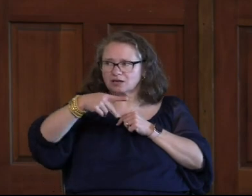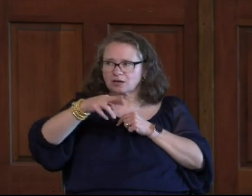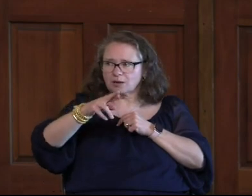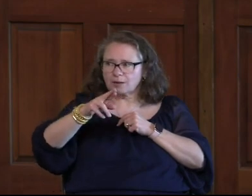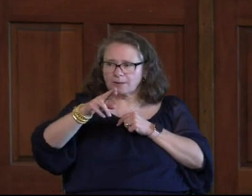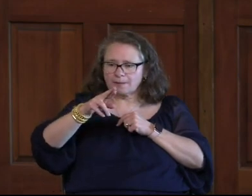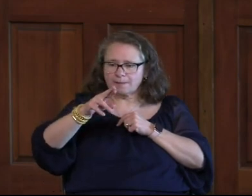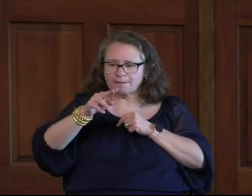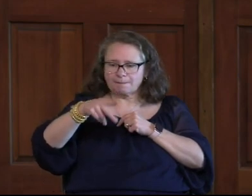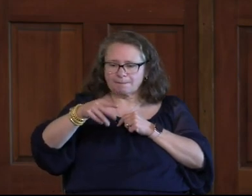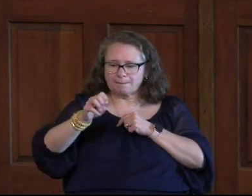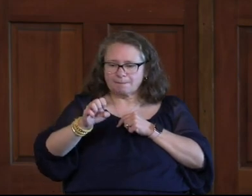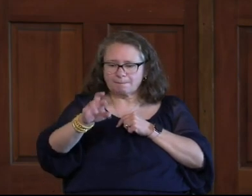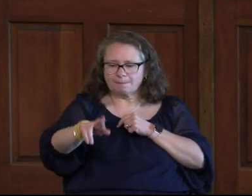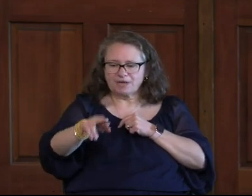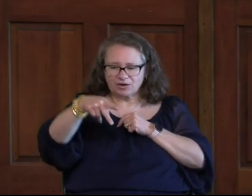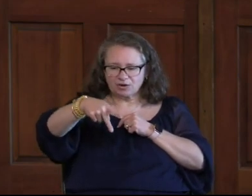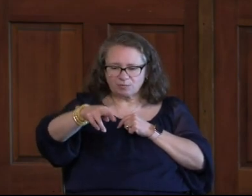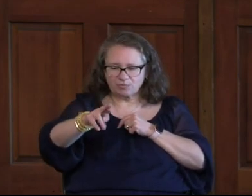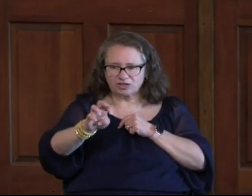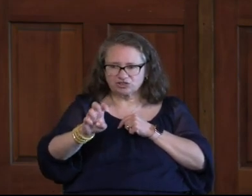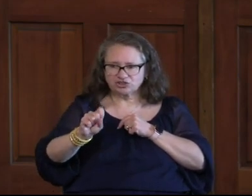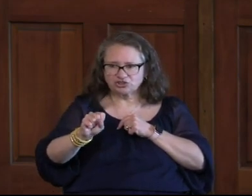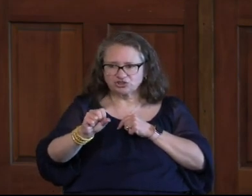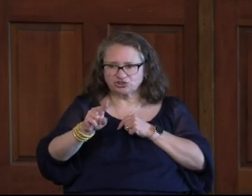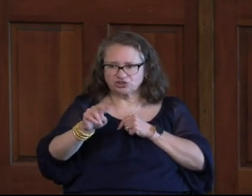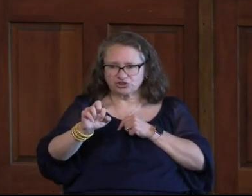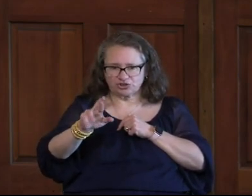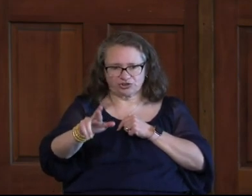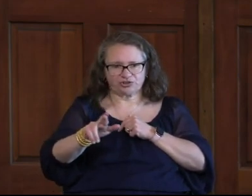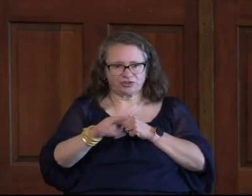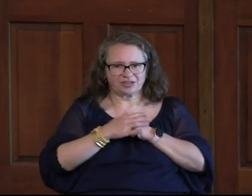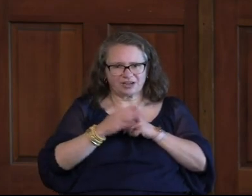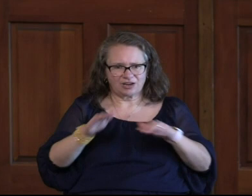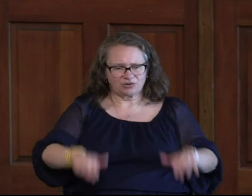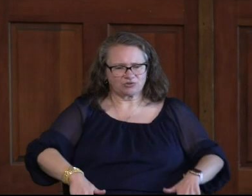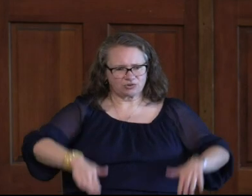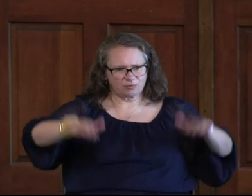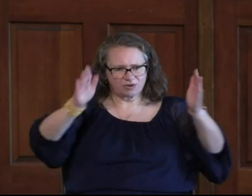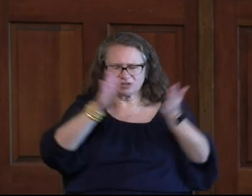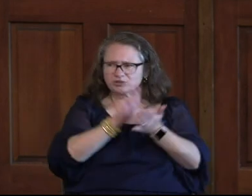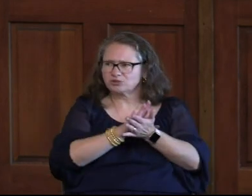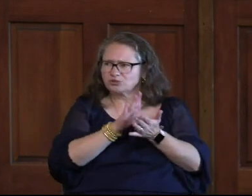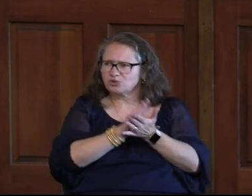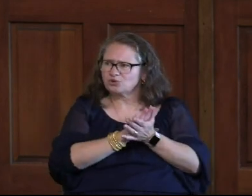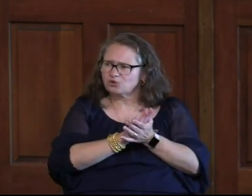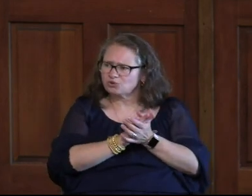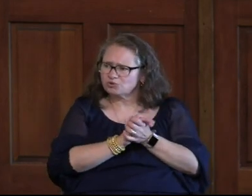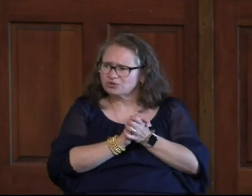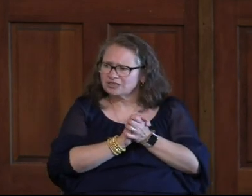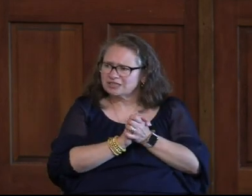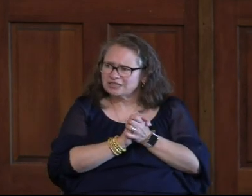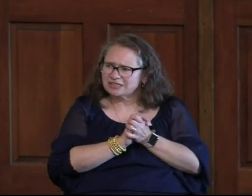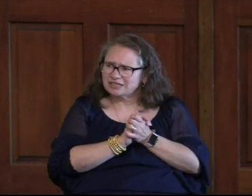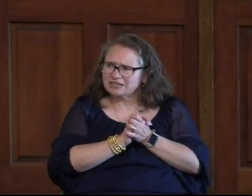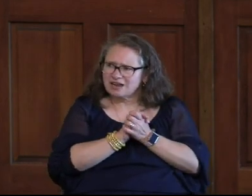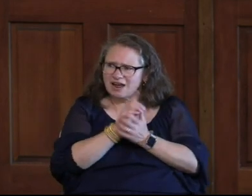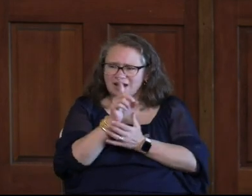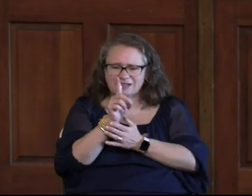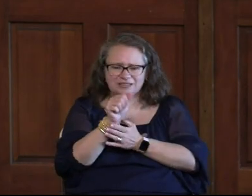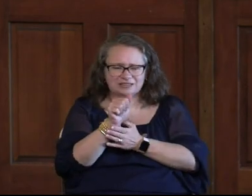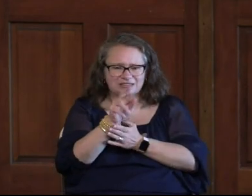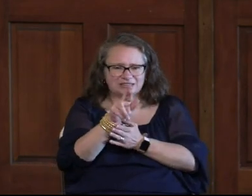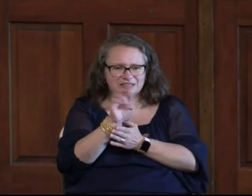Pressure Anybody Ever Heard That Term Peer Pressure I Grew Up In School And I Had The DARE